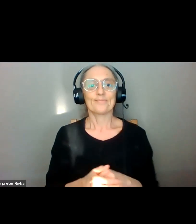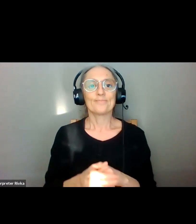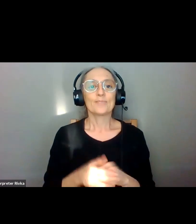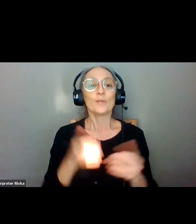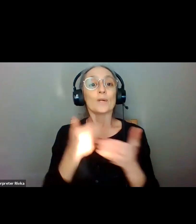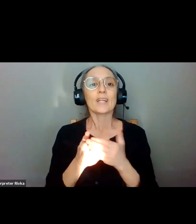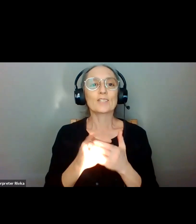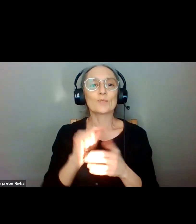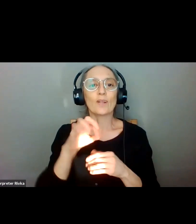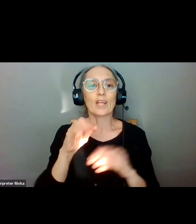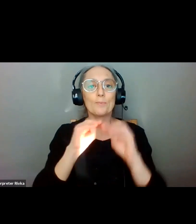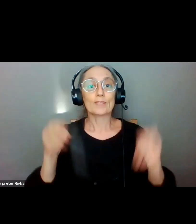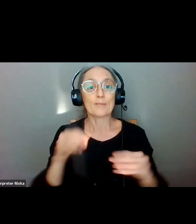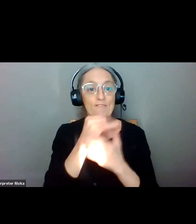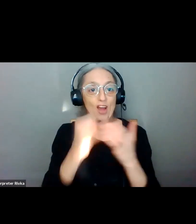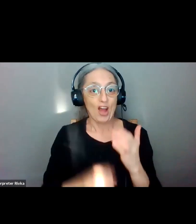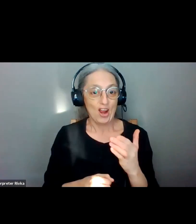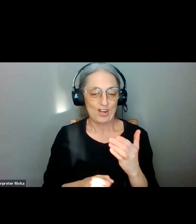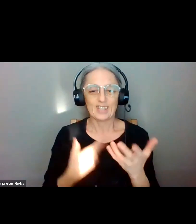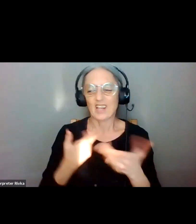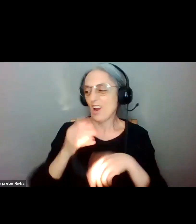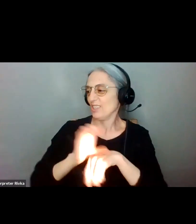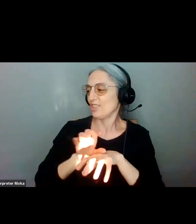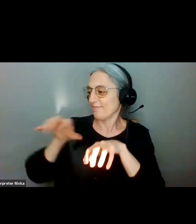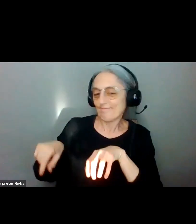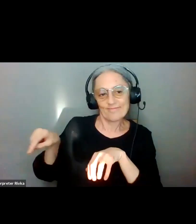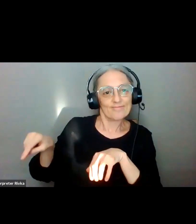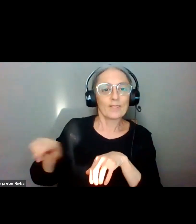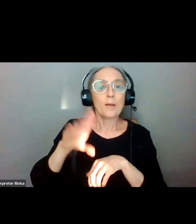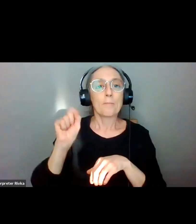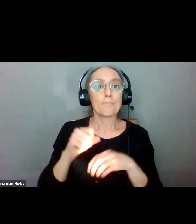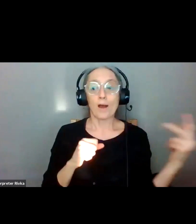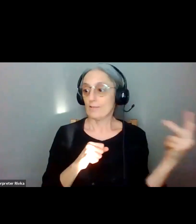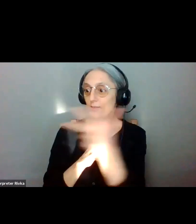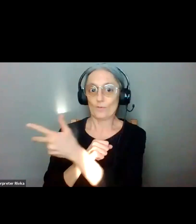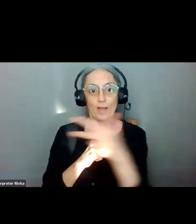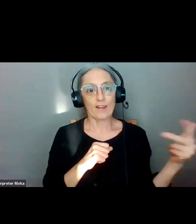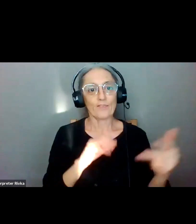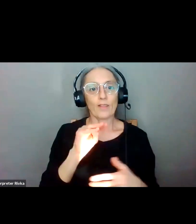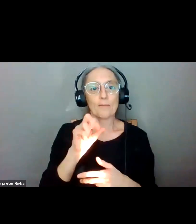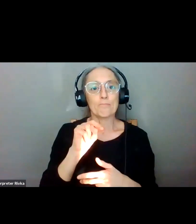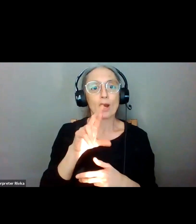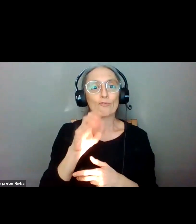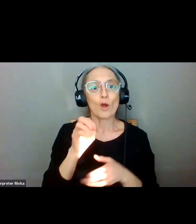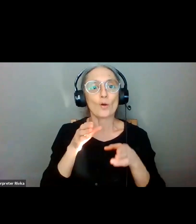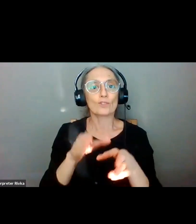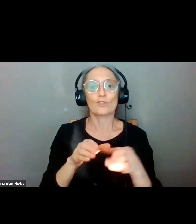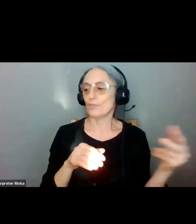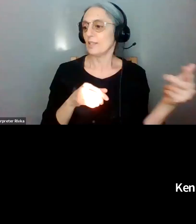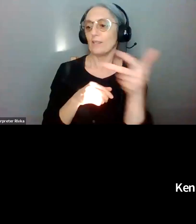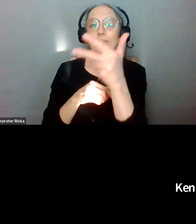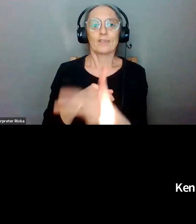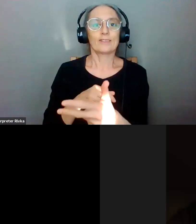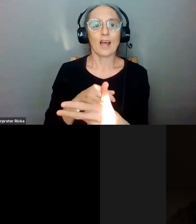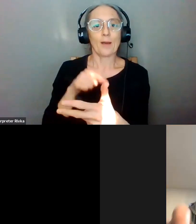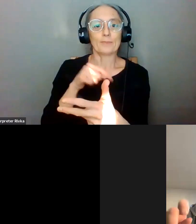the number two bus runs right uh in front of us down monroe street and stops uh basically right between us